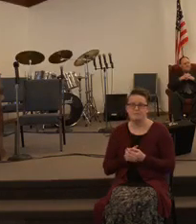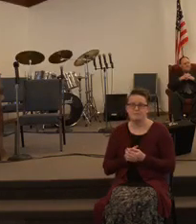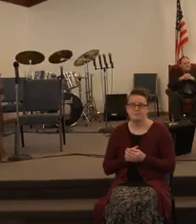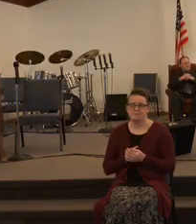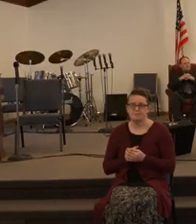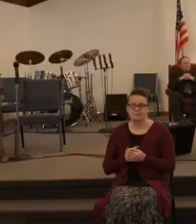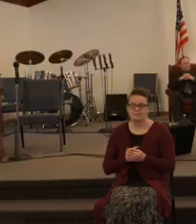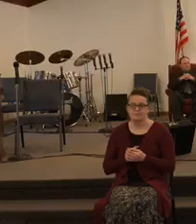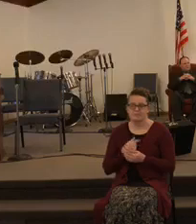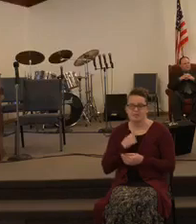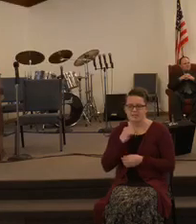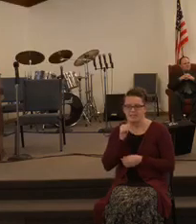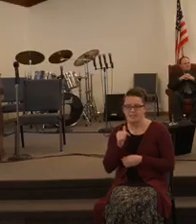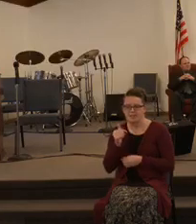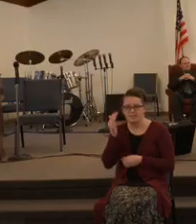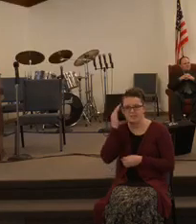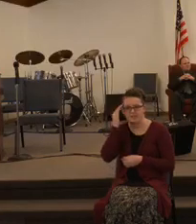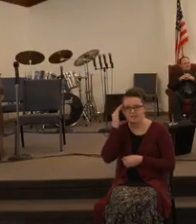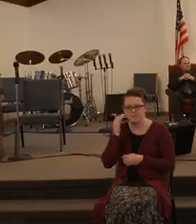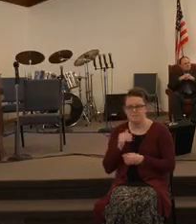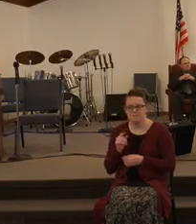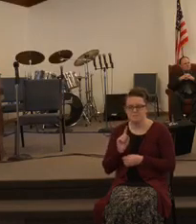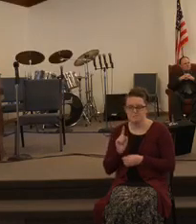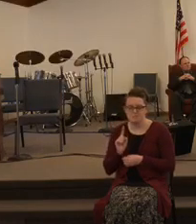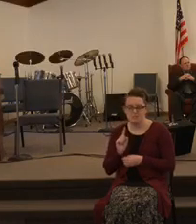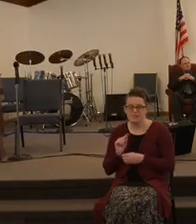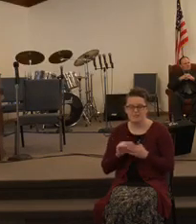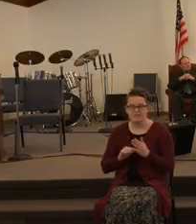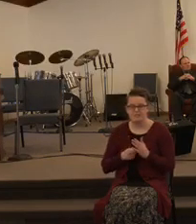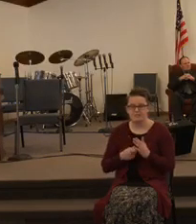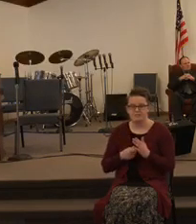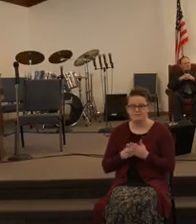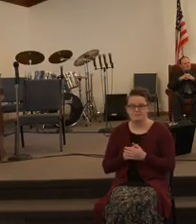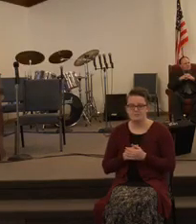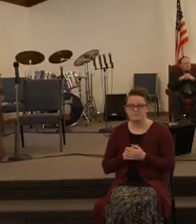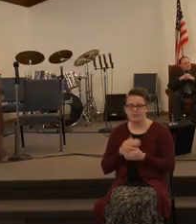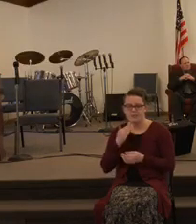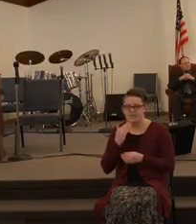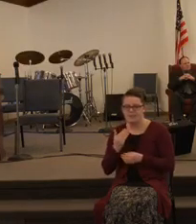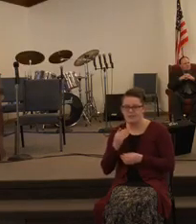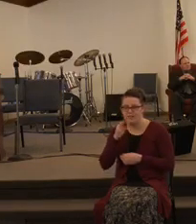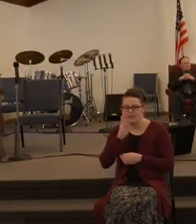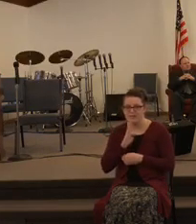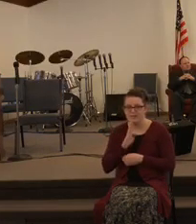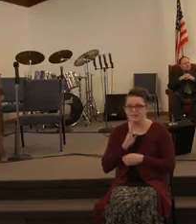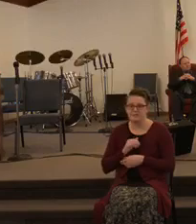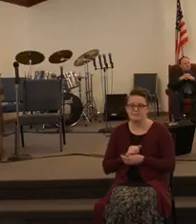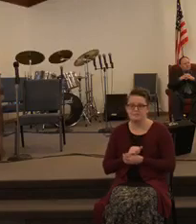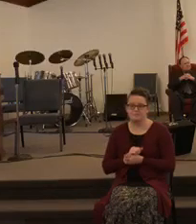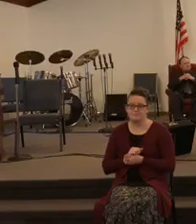I really didn't know where to start. Right. Thank God that